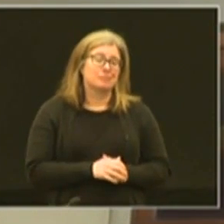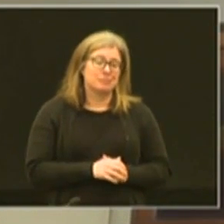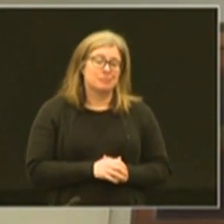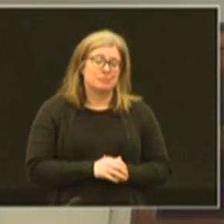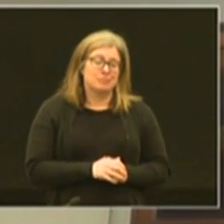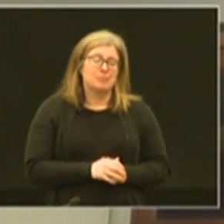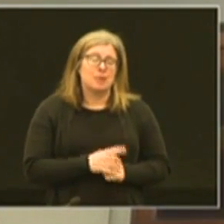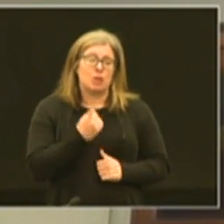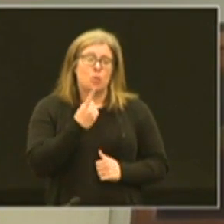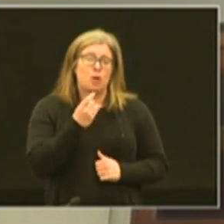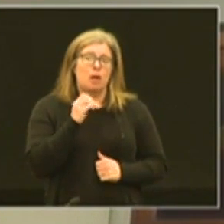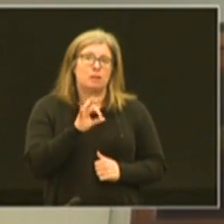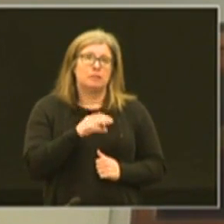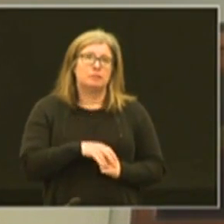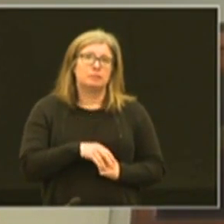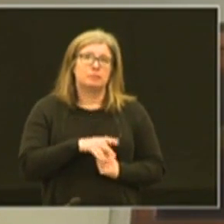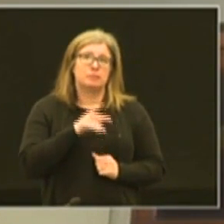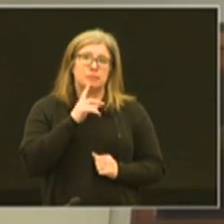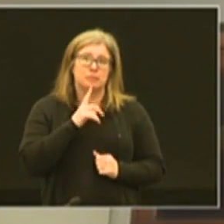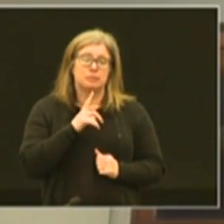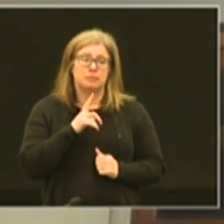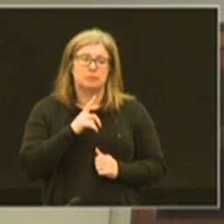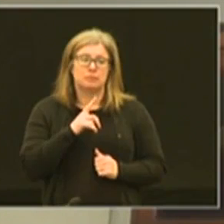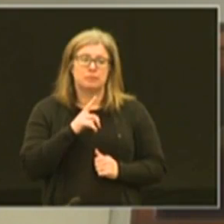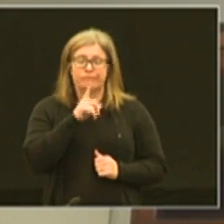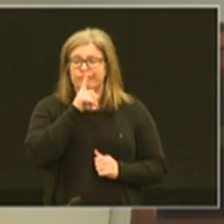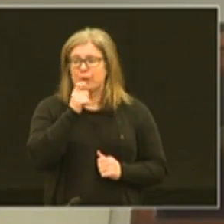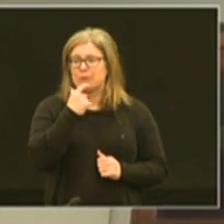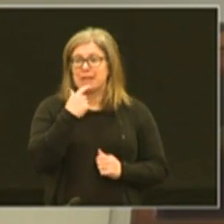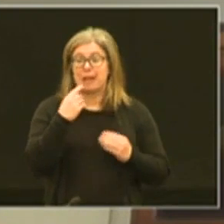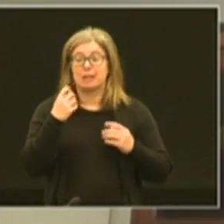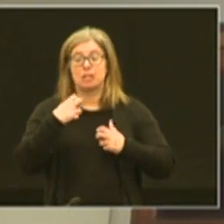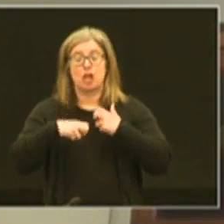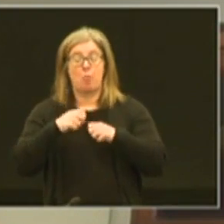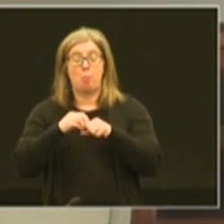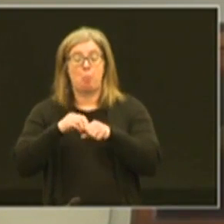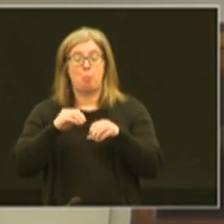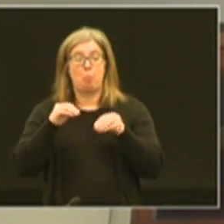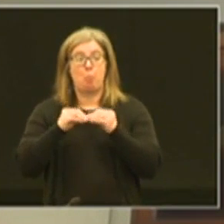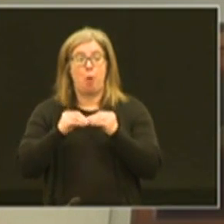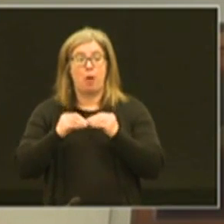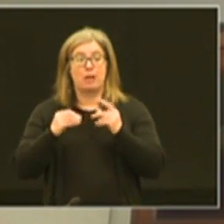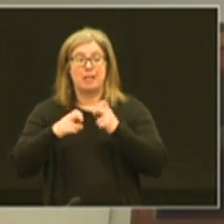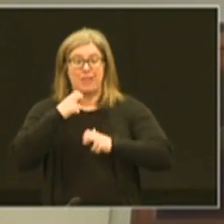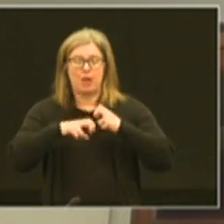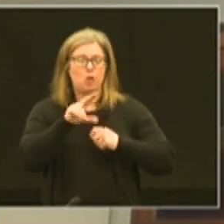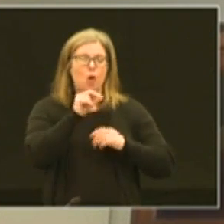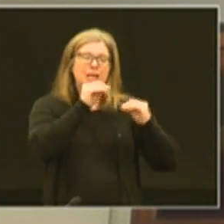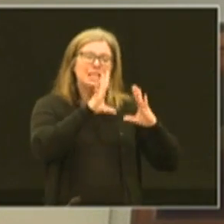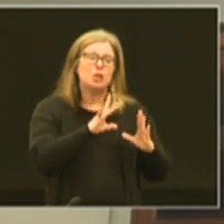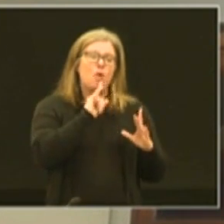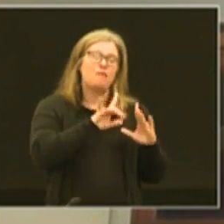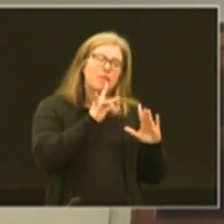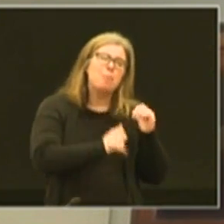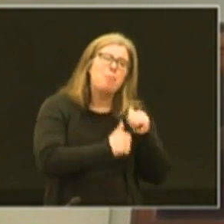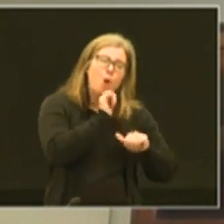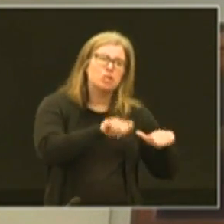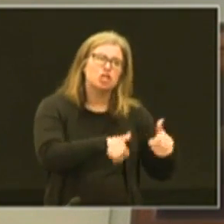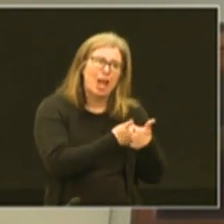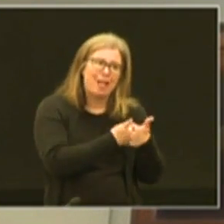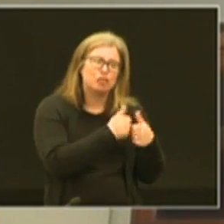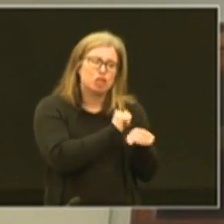it is one of if personally i'm not saying what jobs are more difficult i'm saying teaching is one of the most challenging jobs